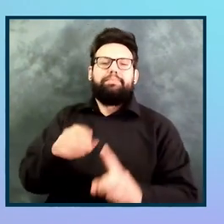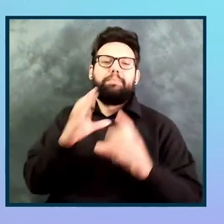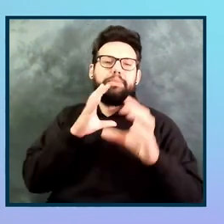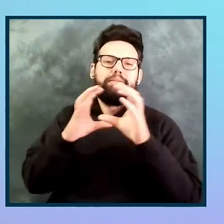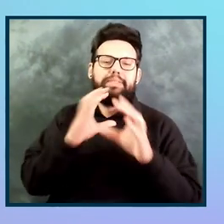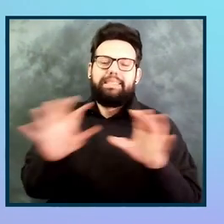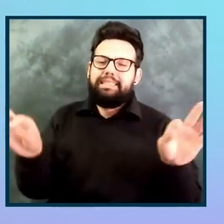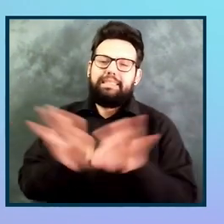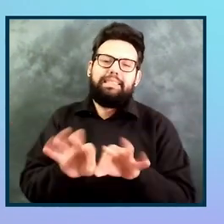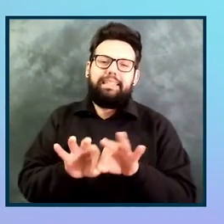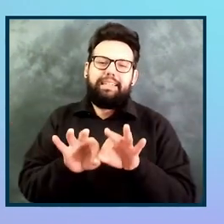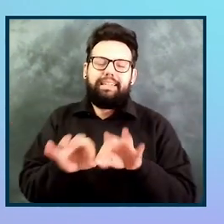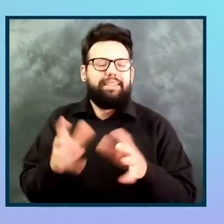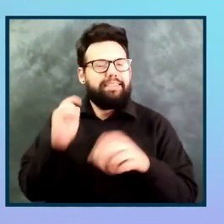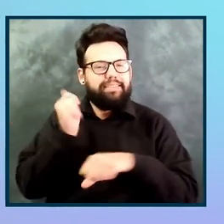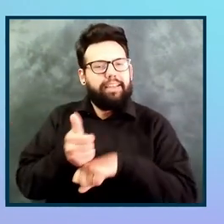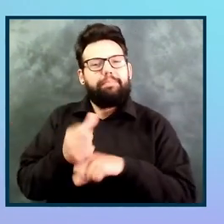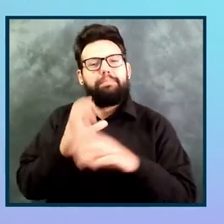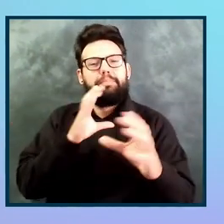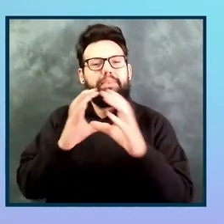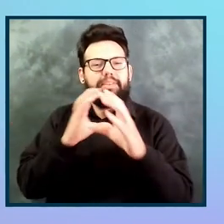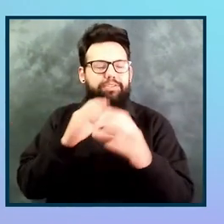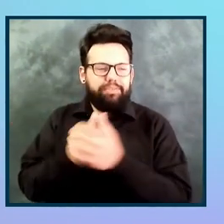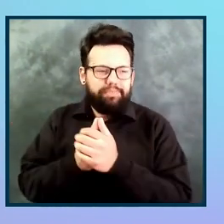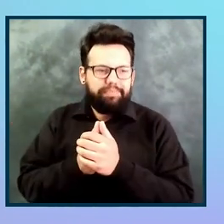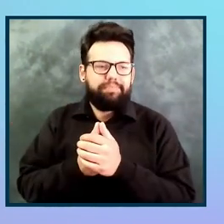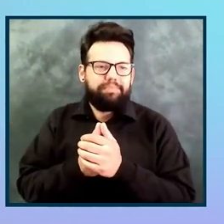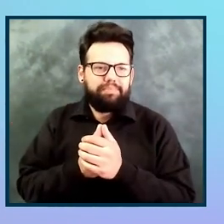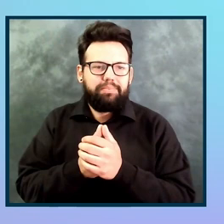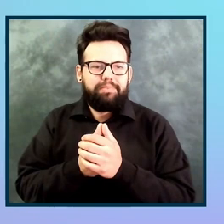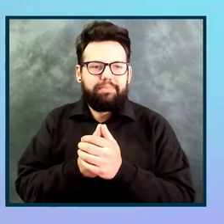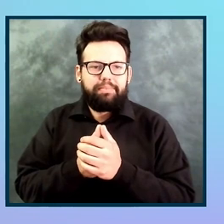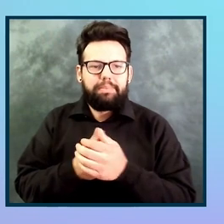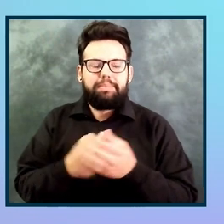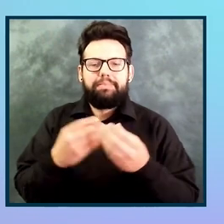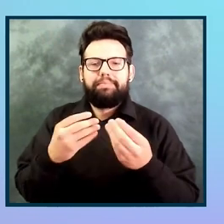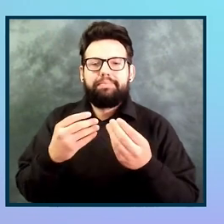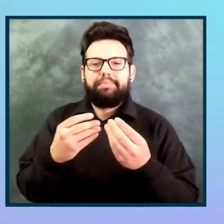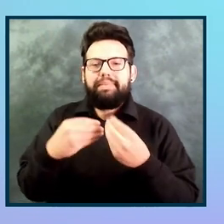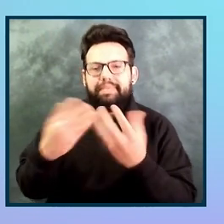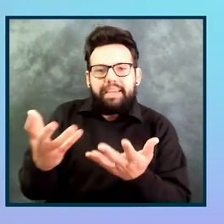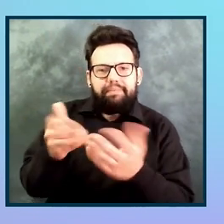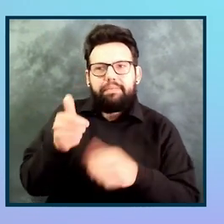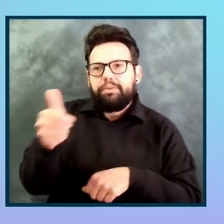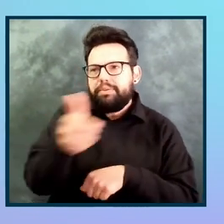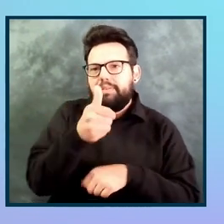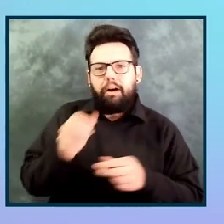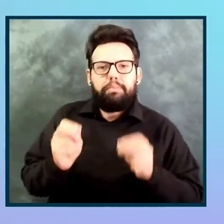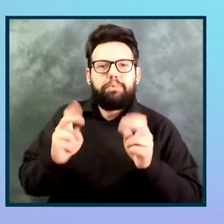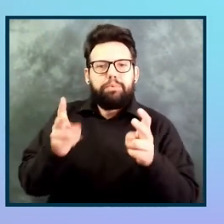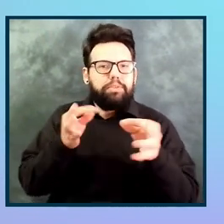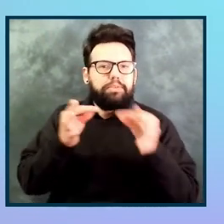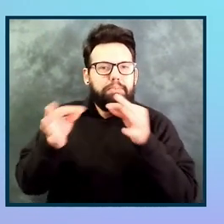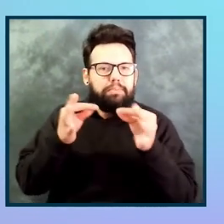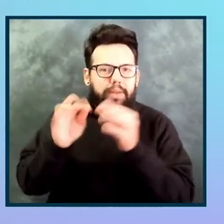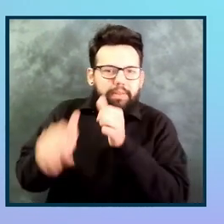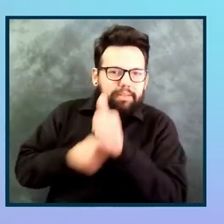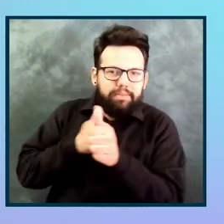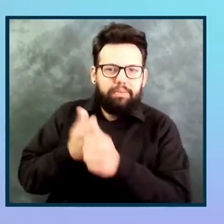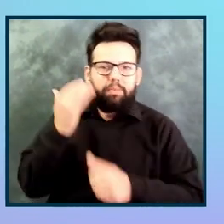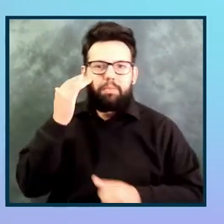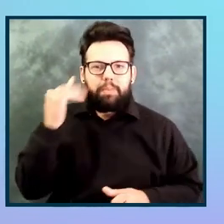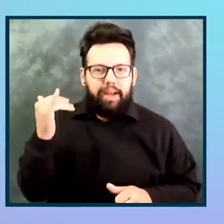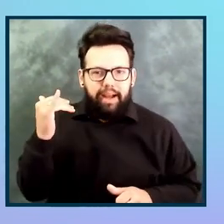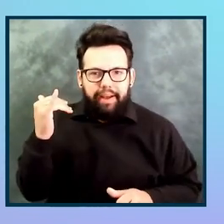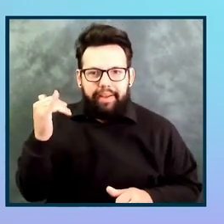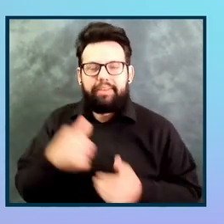mentioned, establish lines of communication. Give yourself an opportunity to explain the why. So, you know, I've been explained as politely